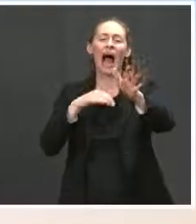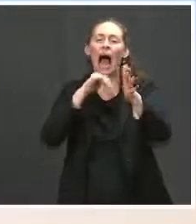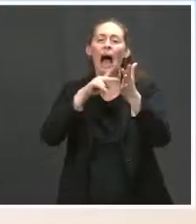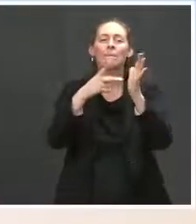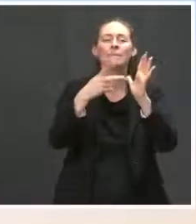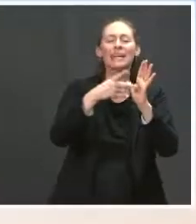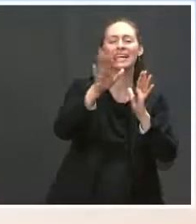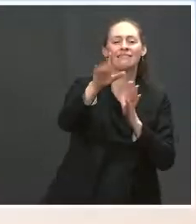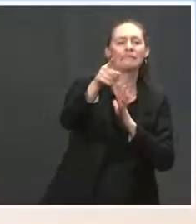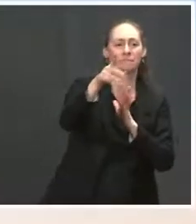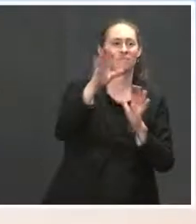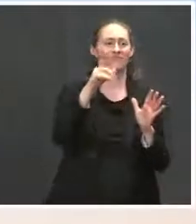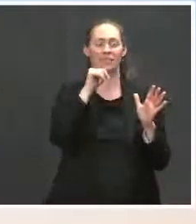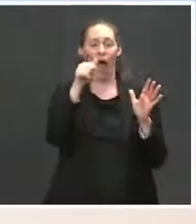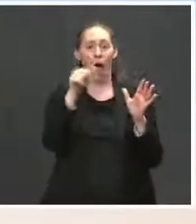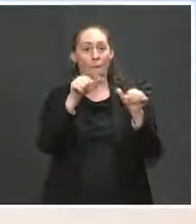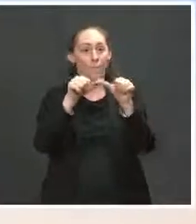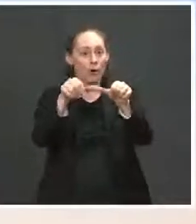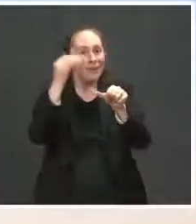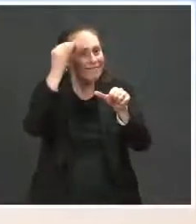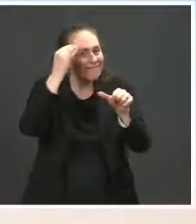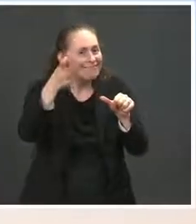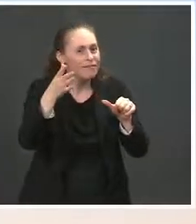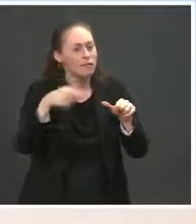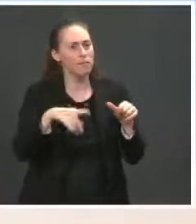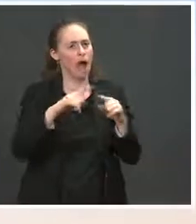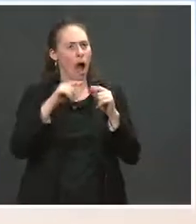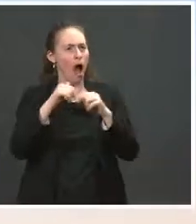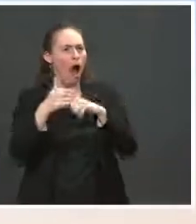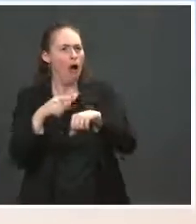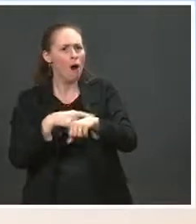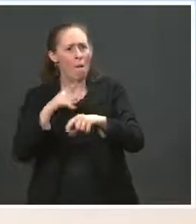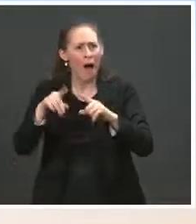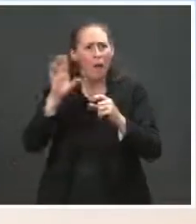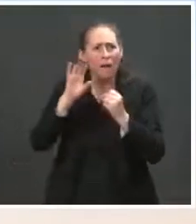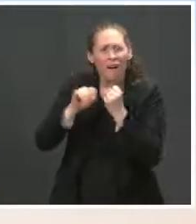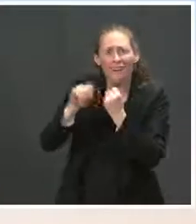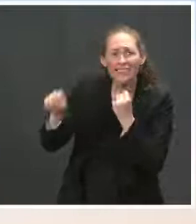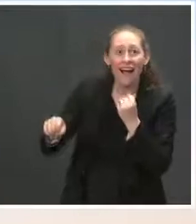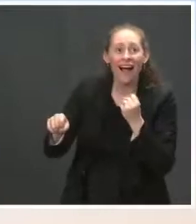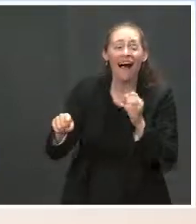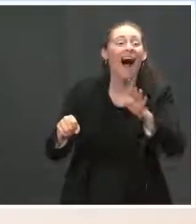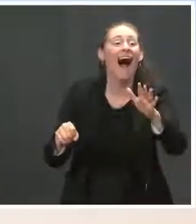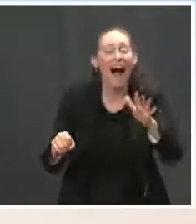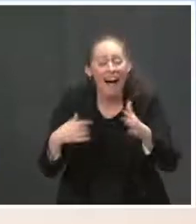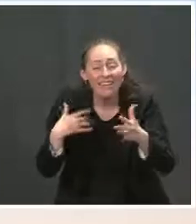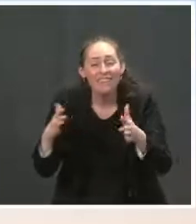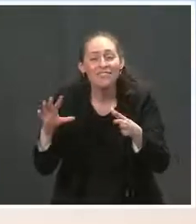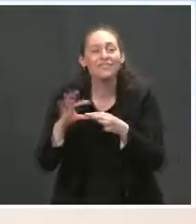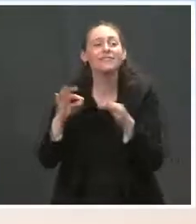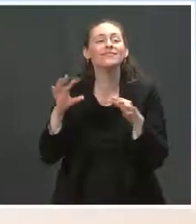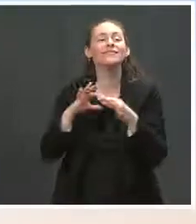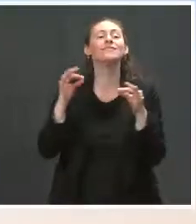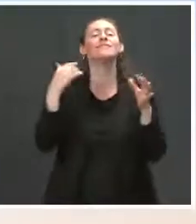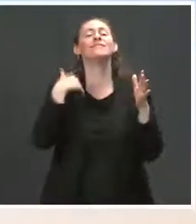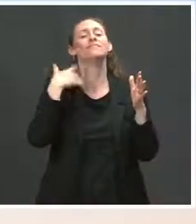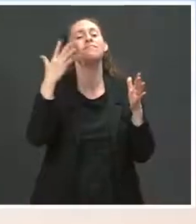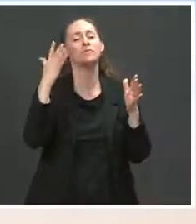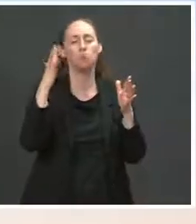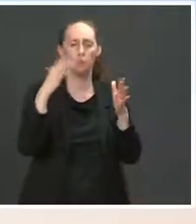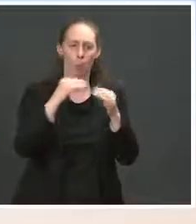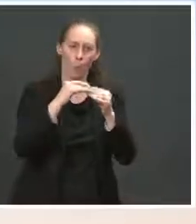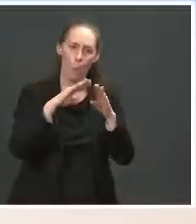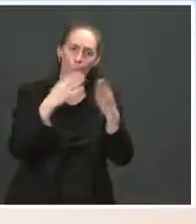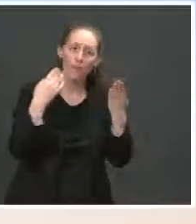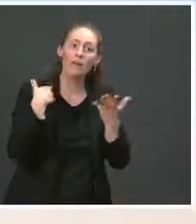permanent. So we're not we're talking about how long will be extended. And so what I'm saying is that we are quite open. We want we think this child tax credit